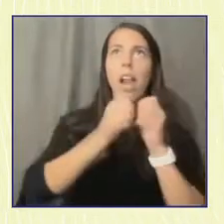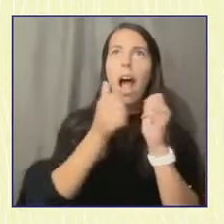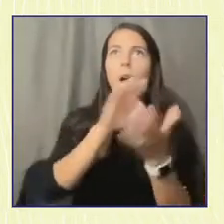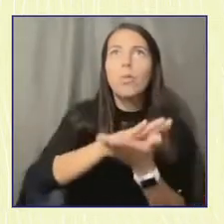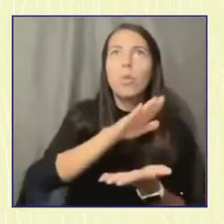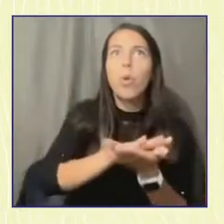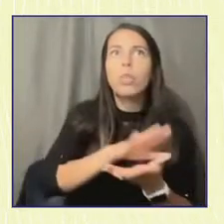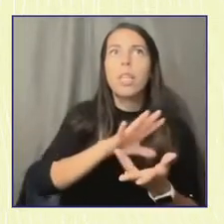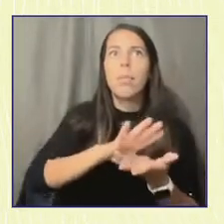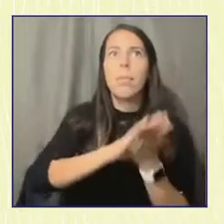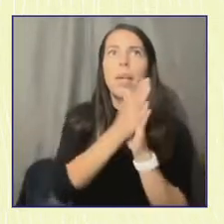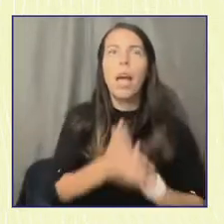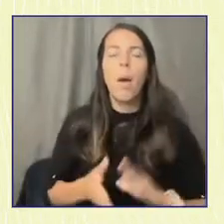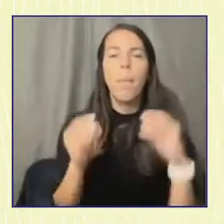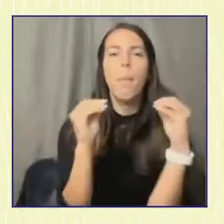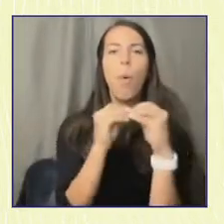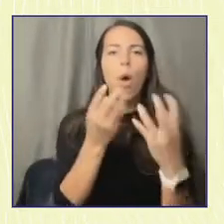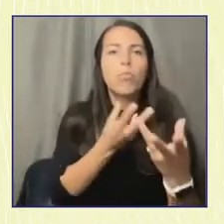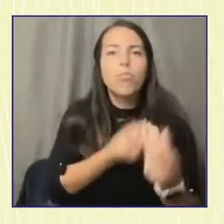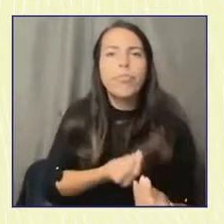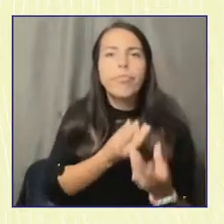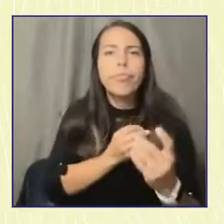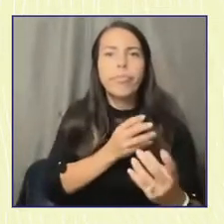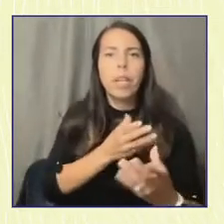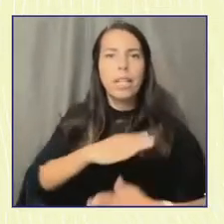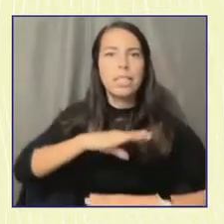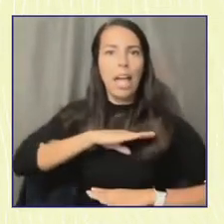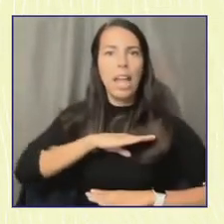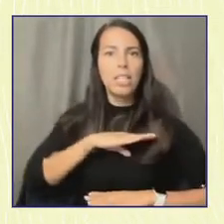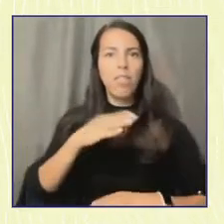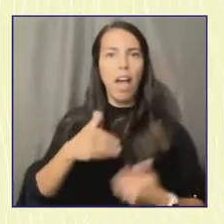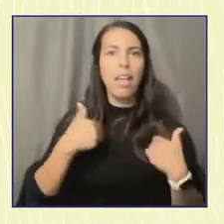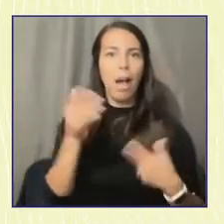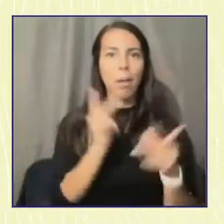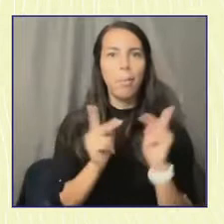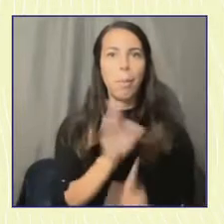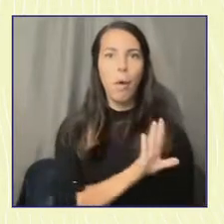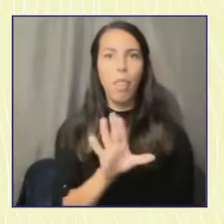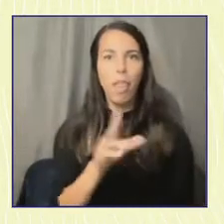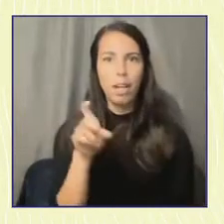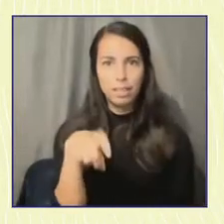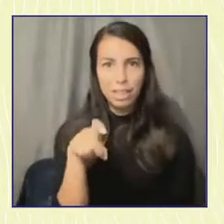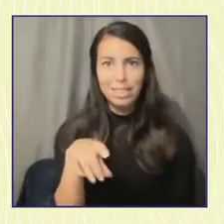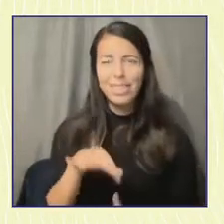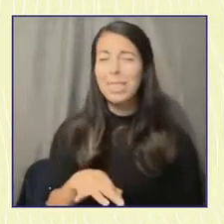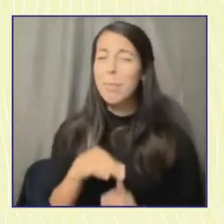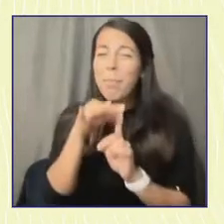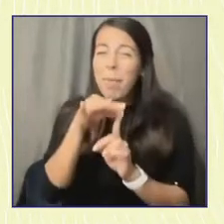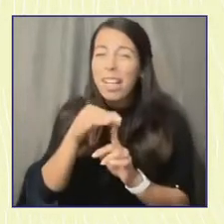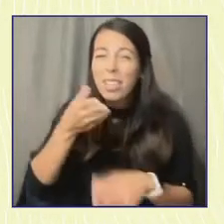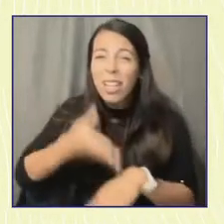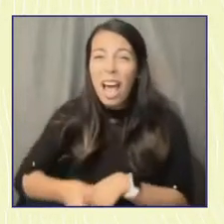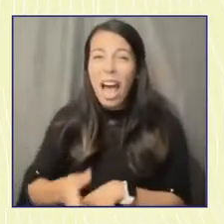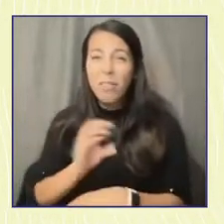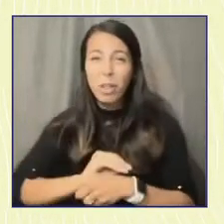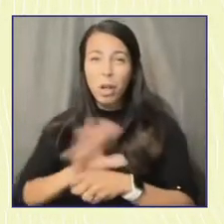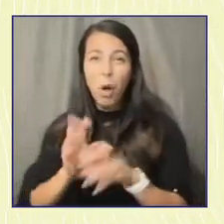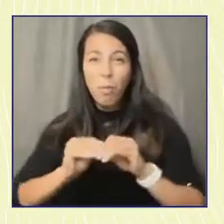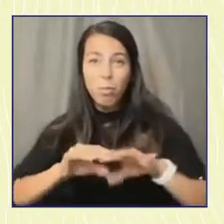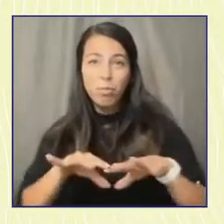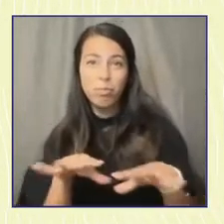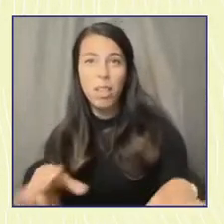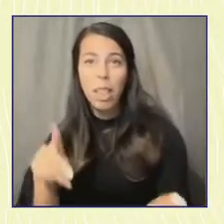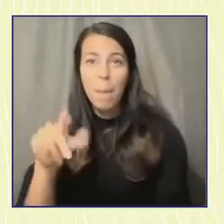understanding to the needs of young people, especially, you know, coming out of the pandemic and everything we learned about, you know, getting